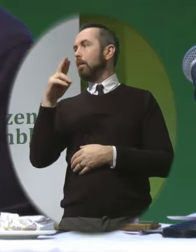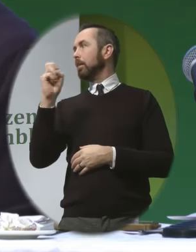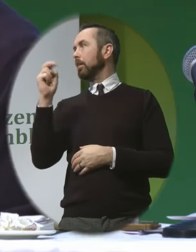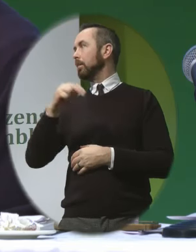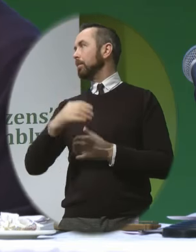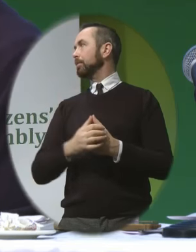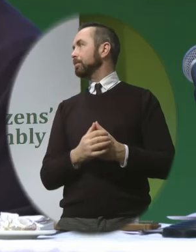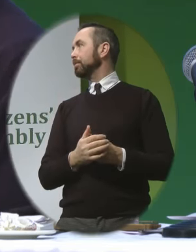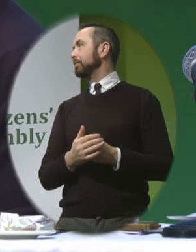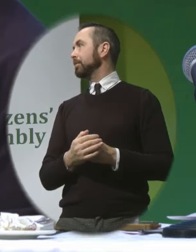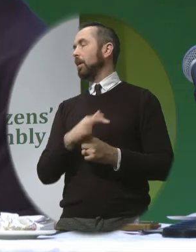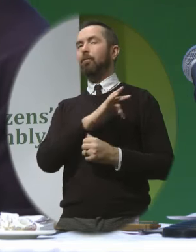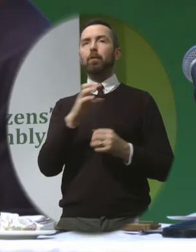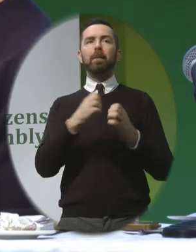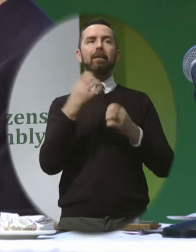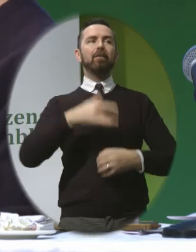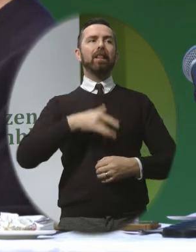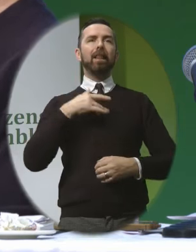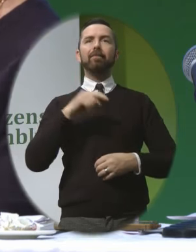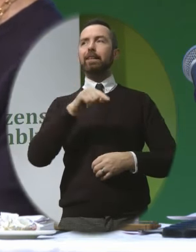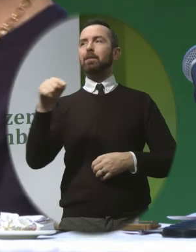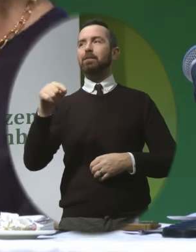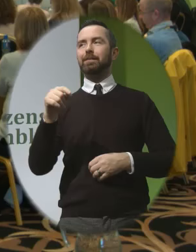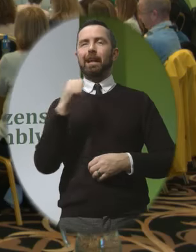Counts you won't have a distraction